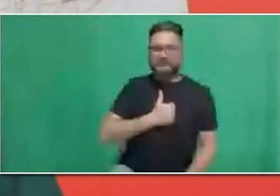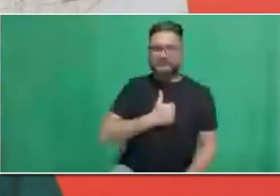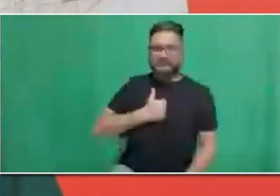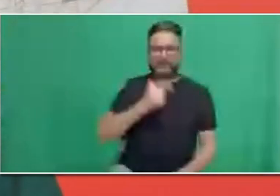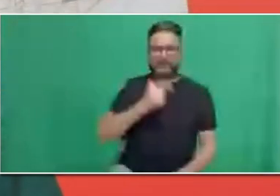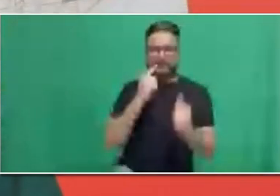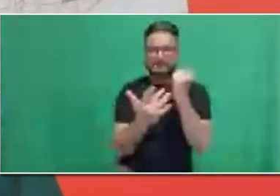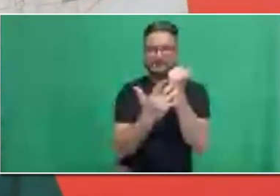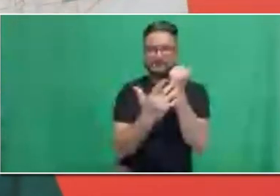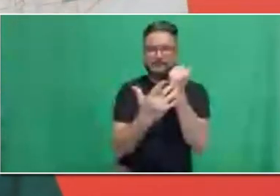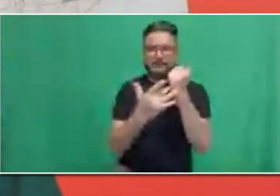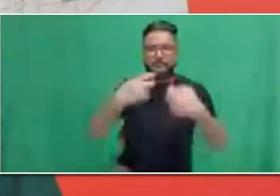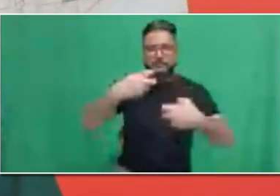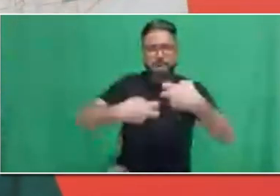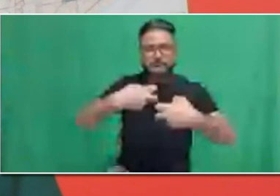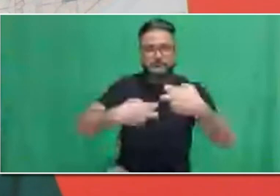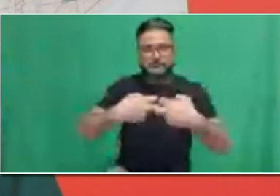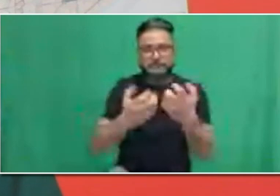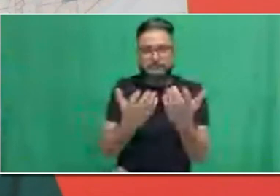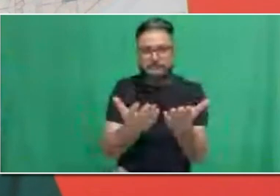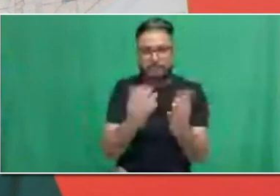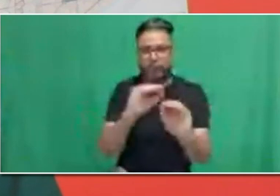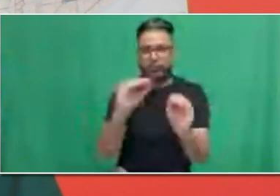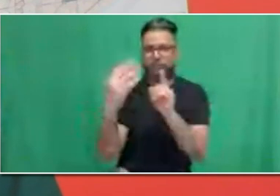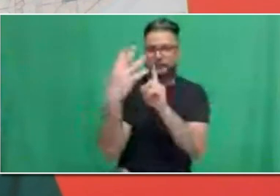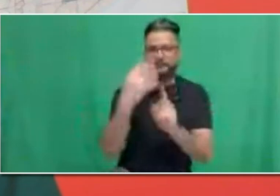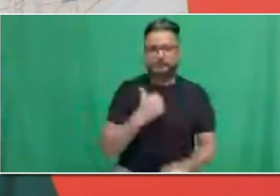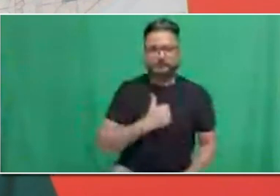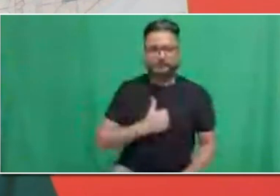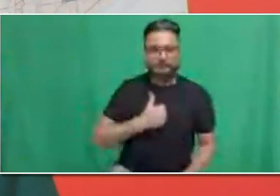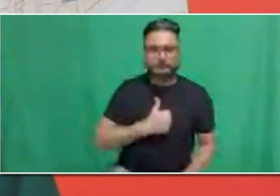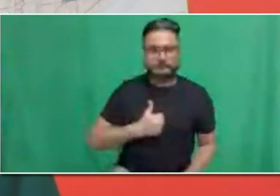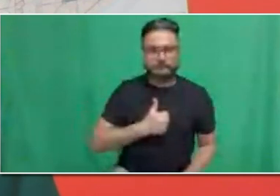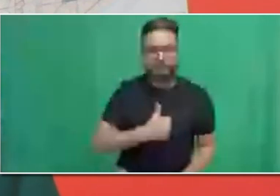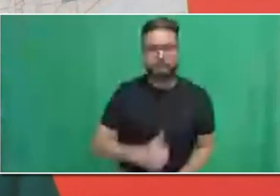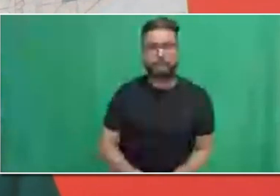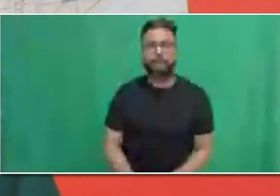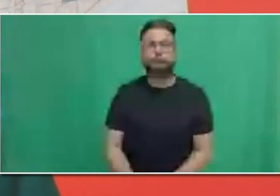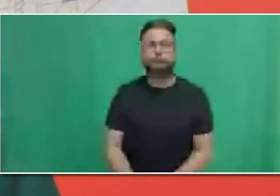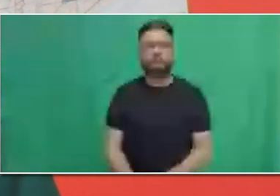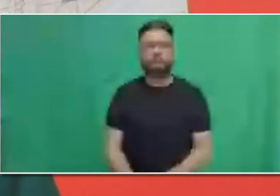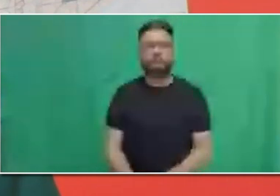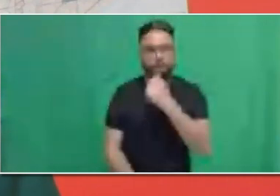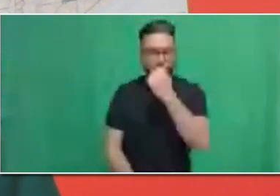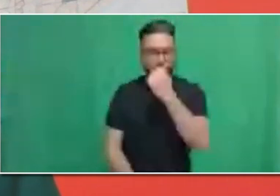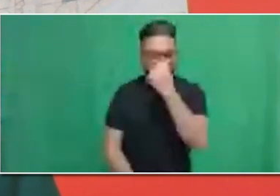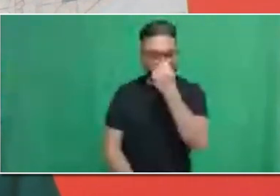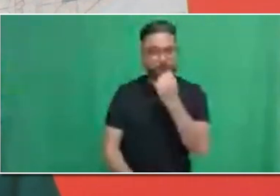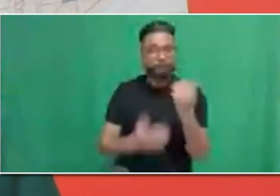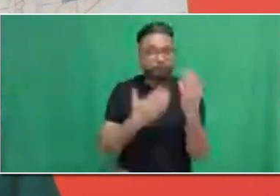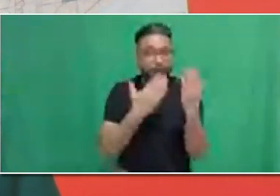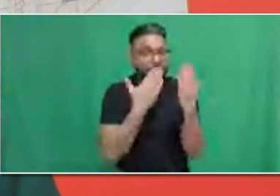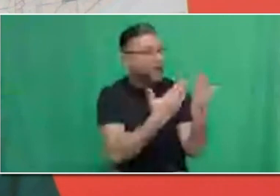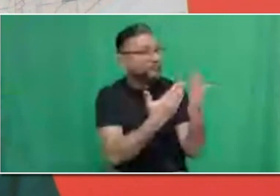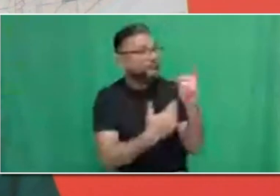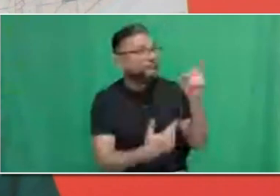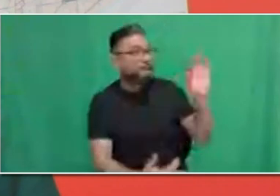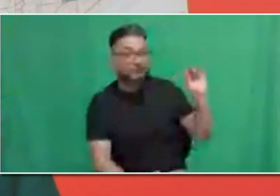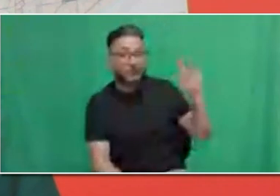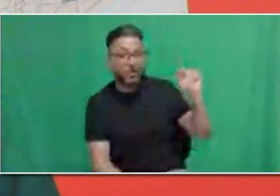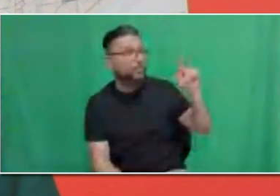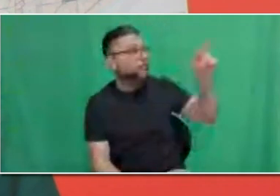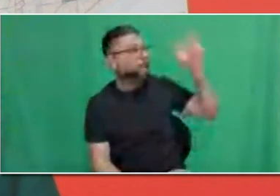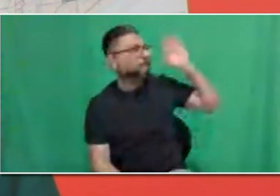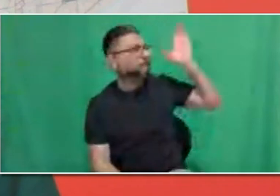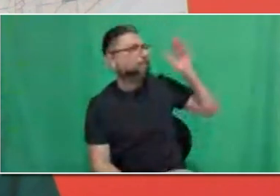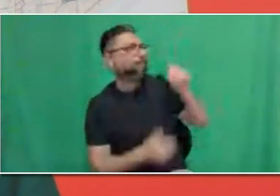Thank you, Fort. That was an amazing speech despite the technical difficulties. I would now like to introduce Andrea Gonzalez.